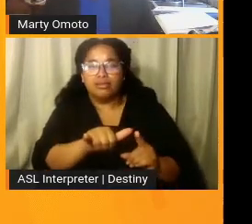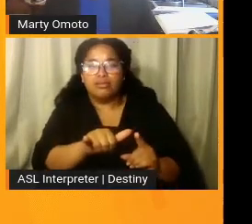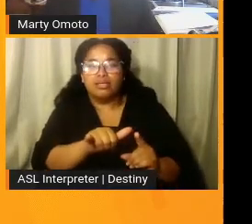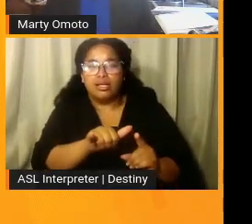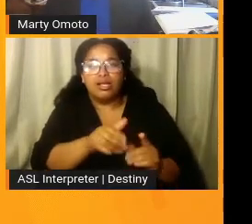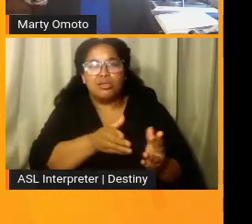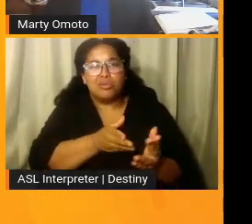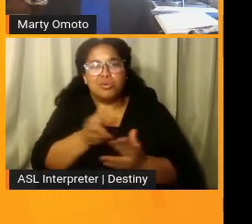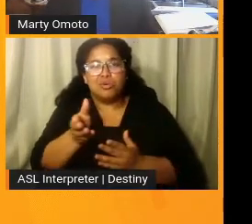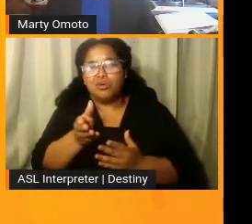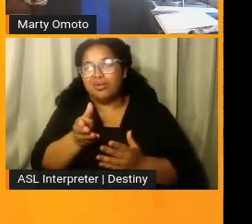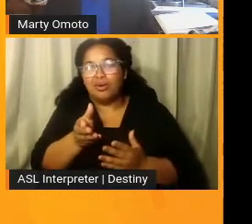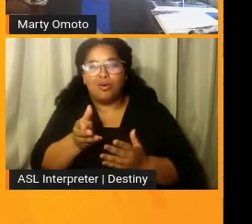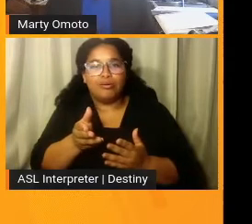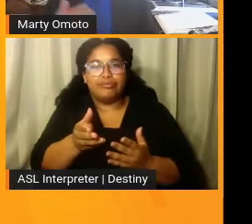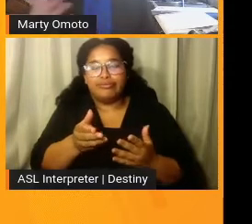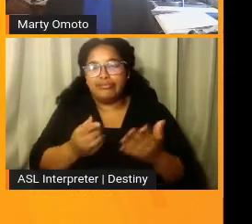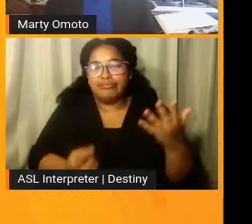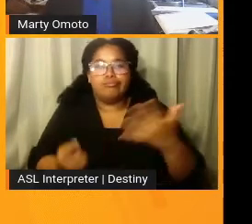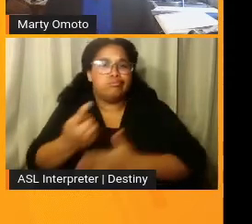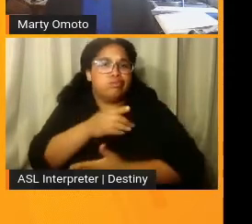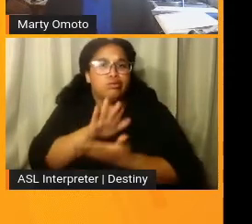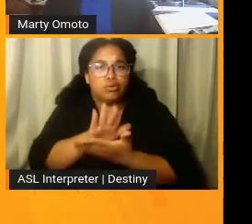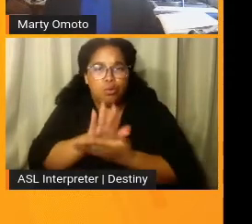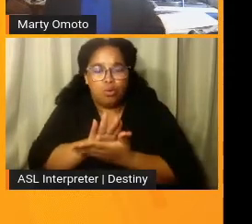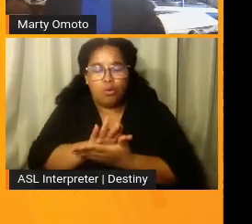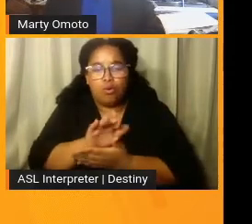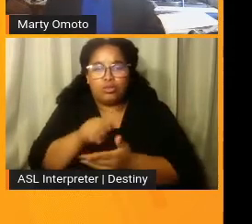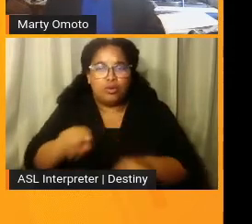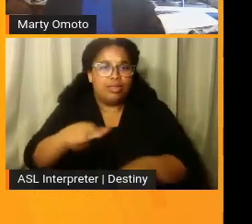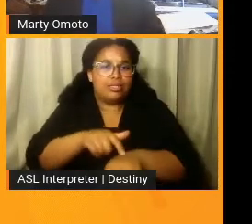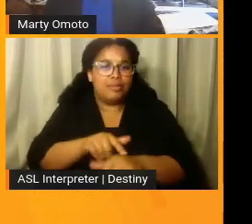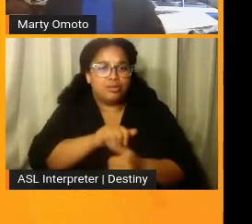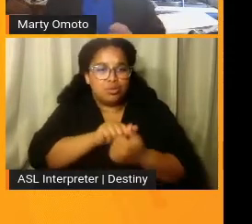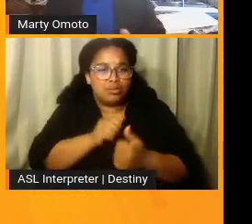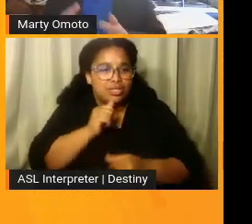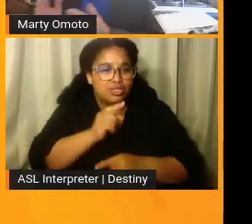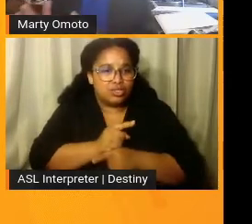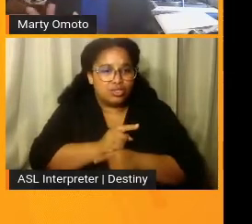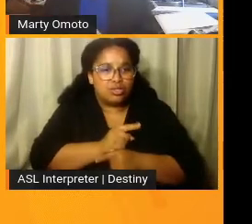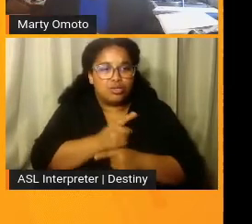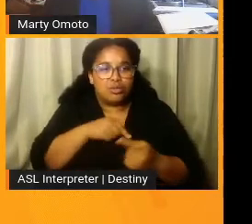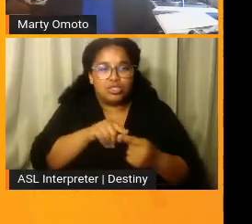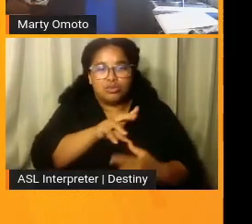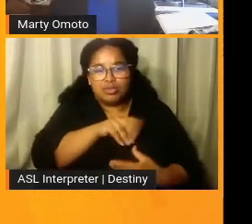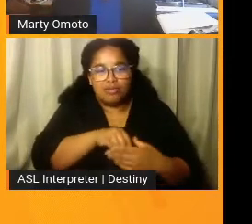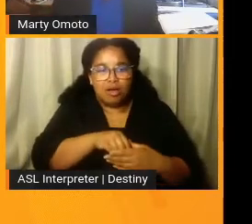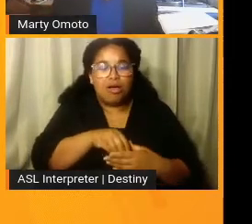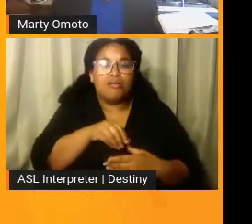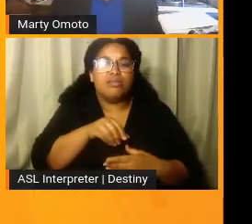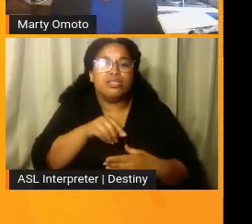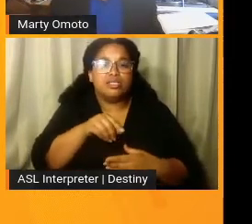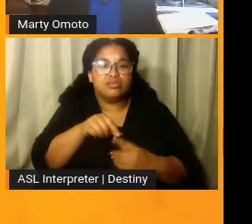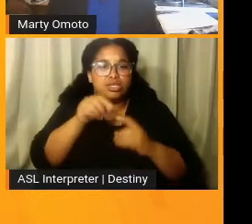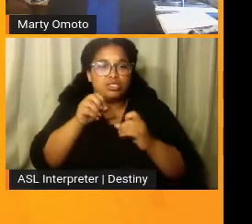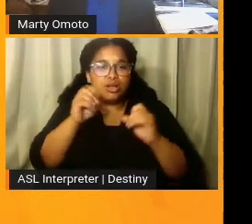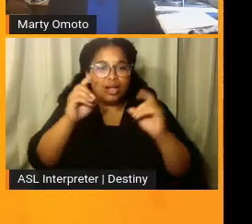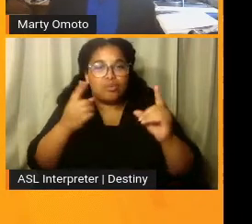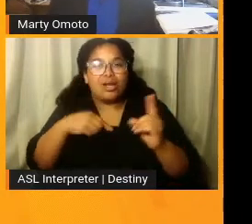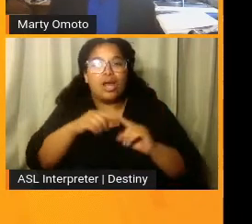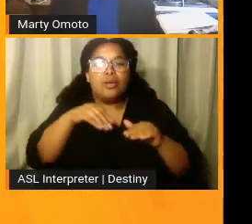you know, for all the time that I was with her in special ed, going, don't, you know, tutoring her special ed classes.